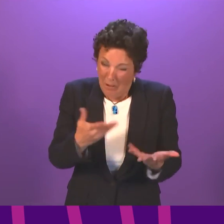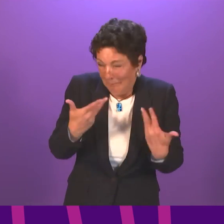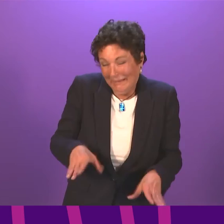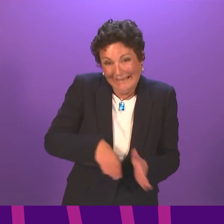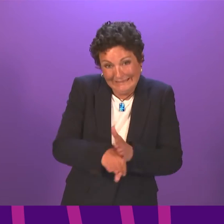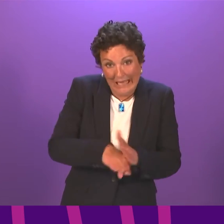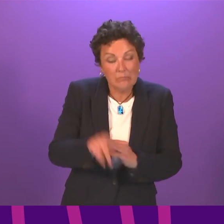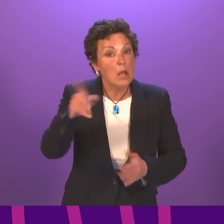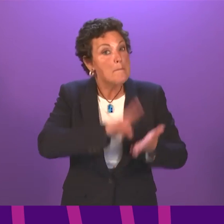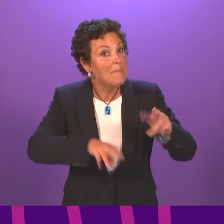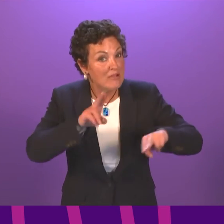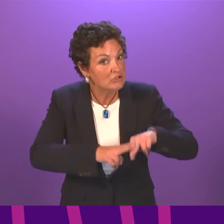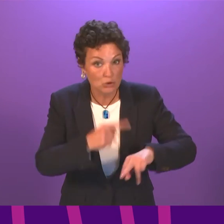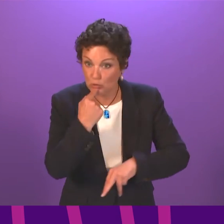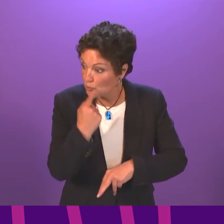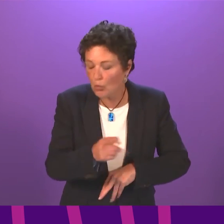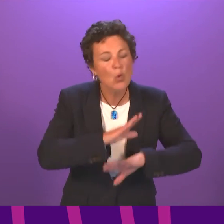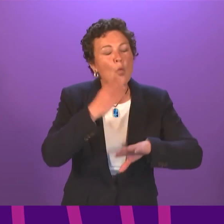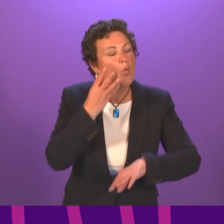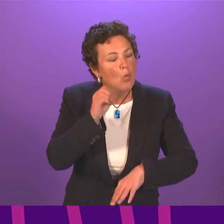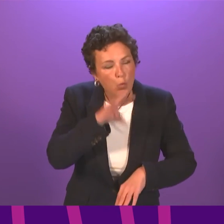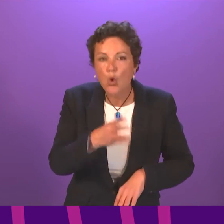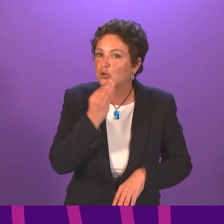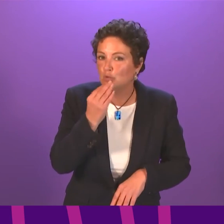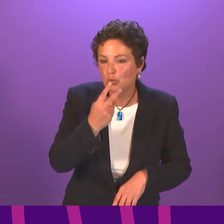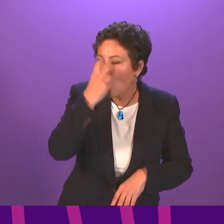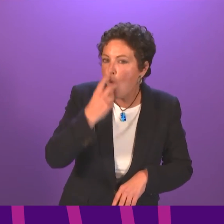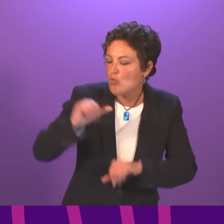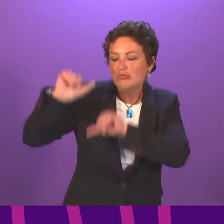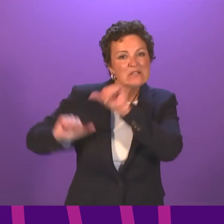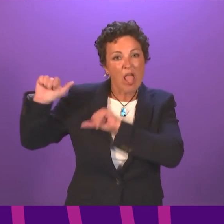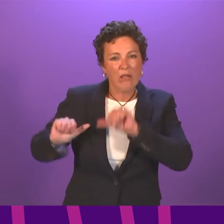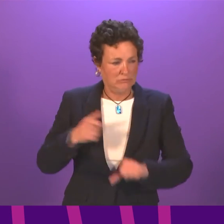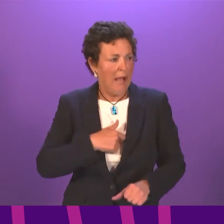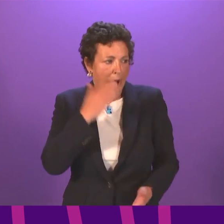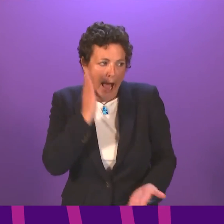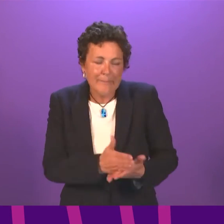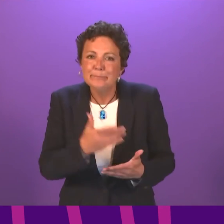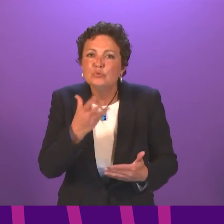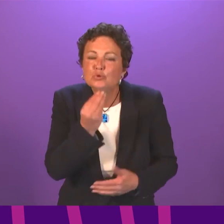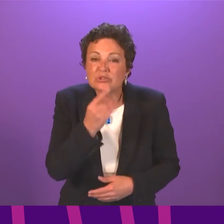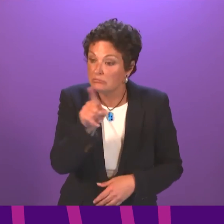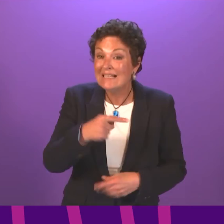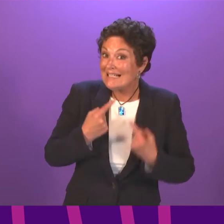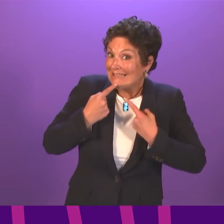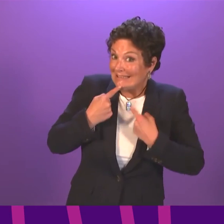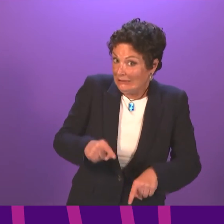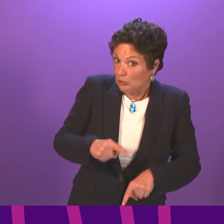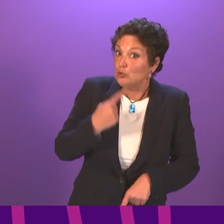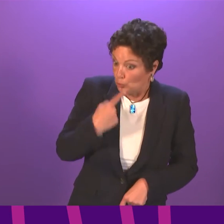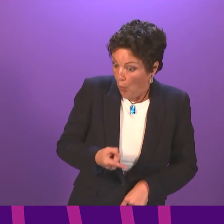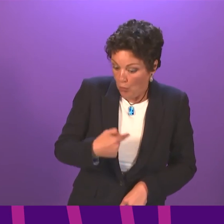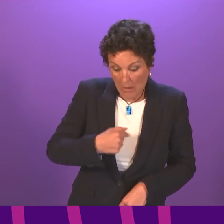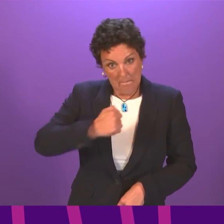Parents were promised no historical data would be used, except we know that is exactly what is happening. Teachers were told grades would be based on their judgement